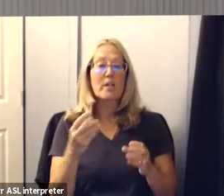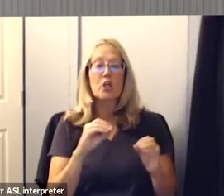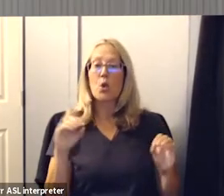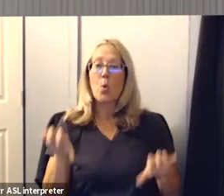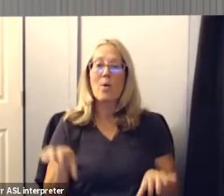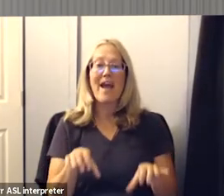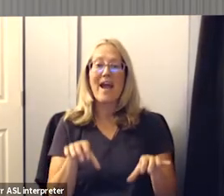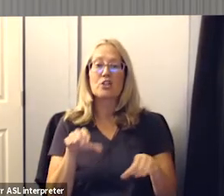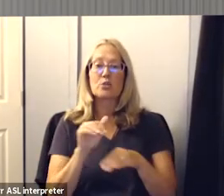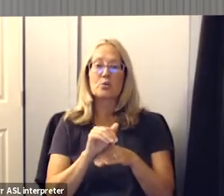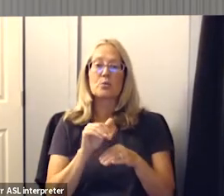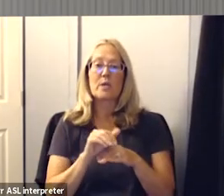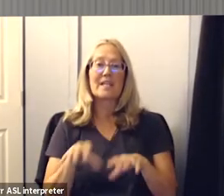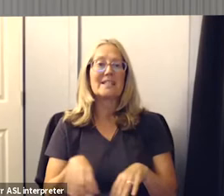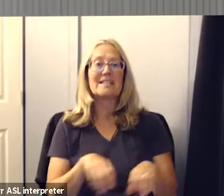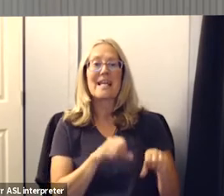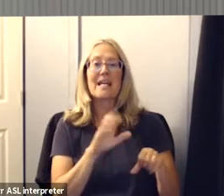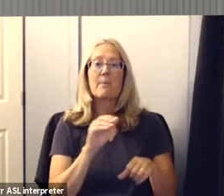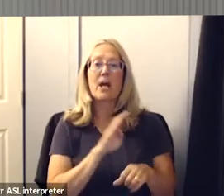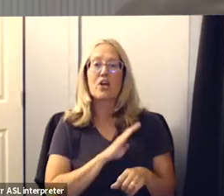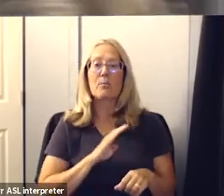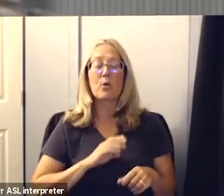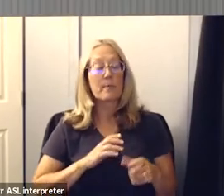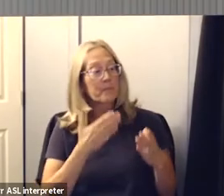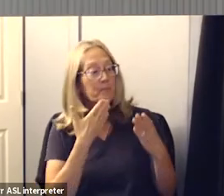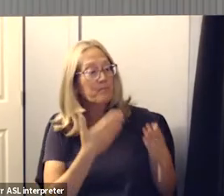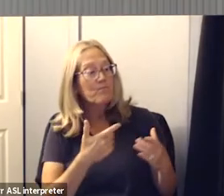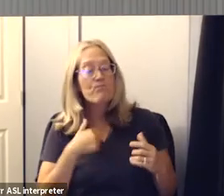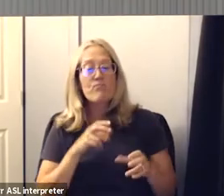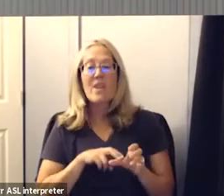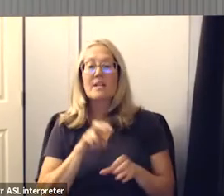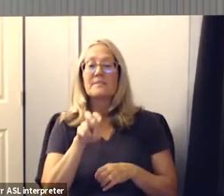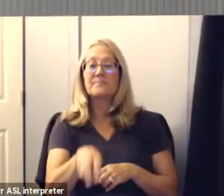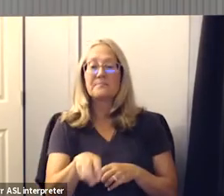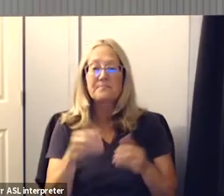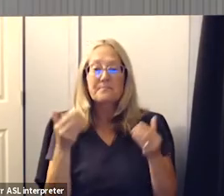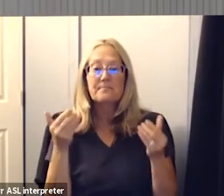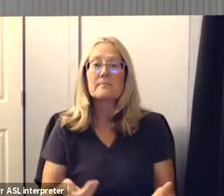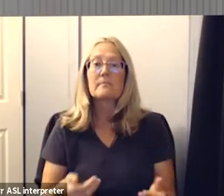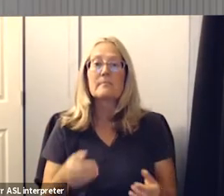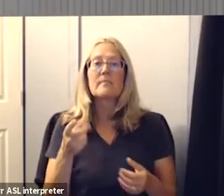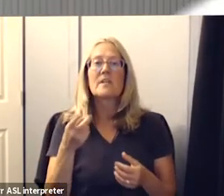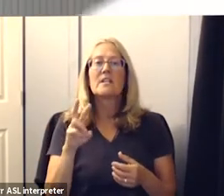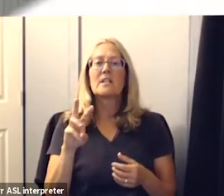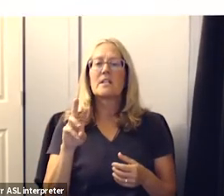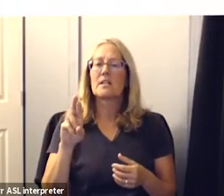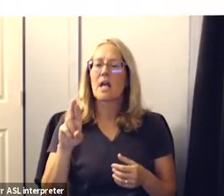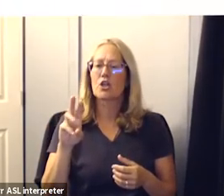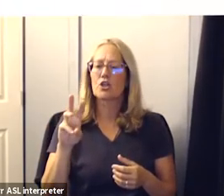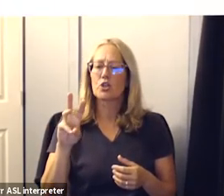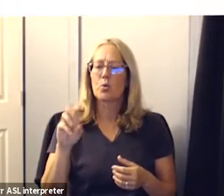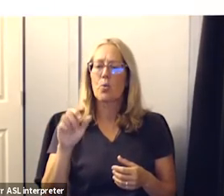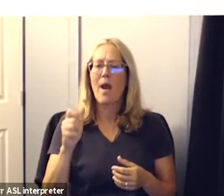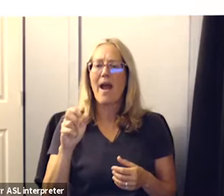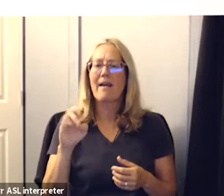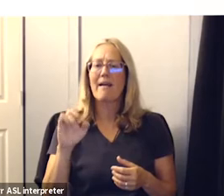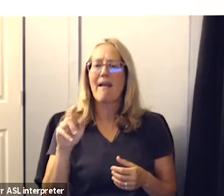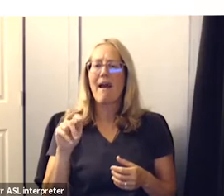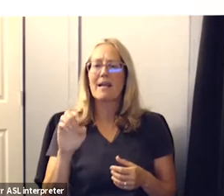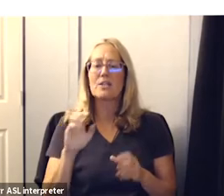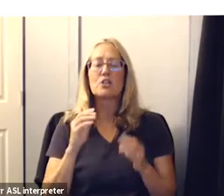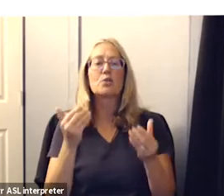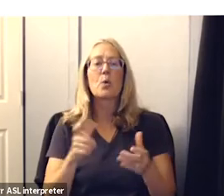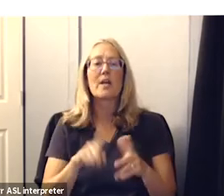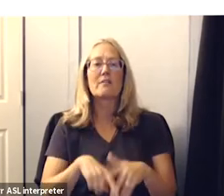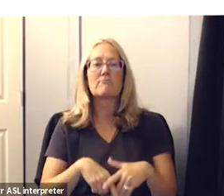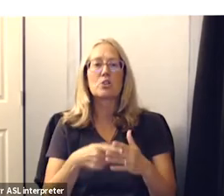by the board tonight thank you and just to get right into it we'll ask dr wagenek who's been our amazing leader in this work to go ahead and